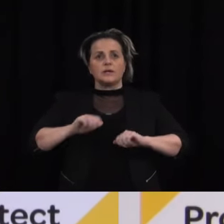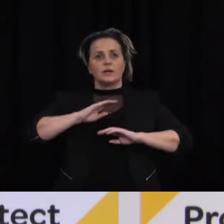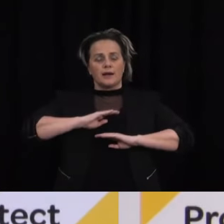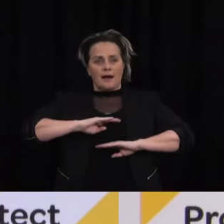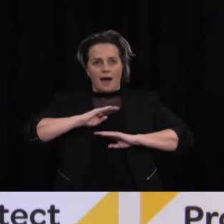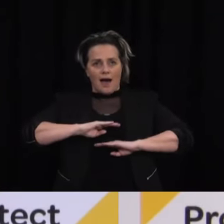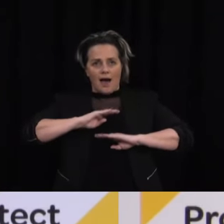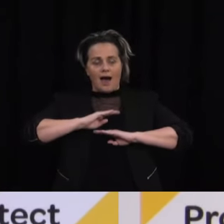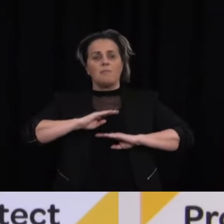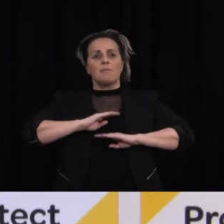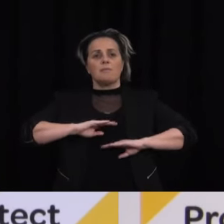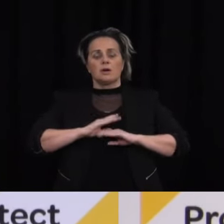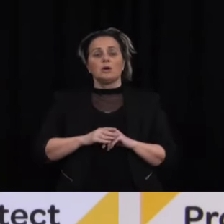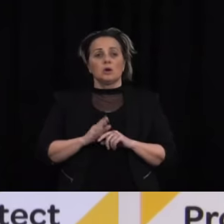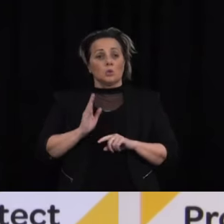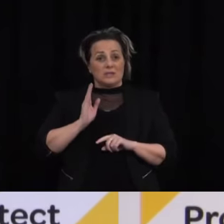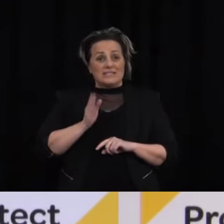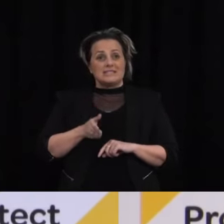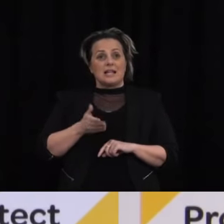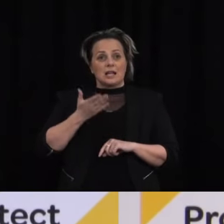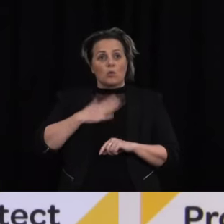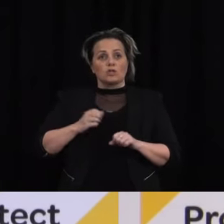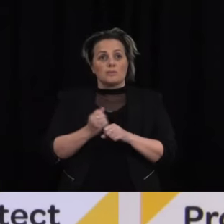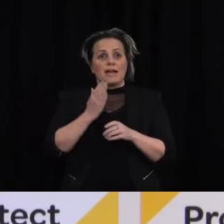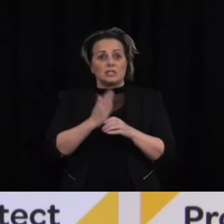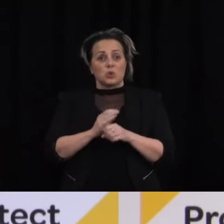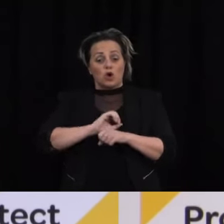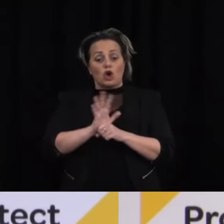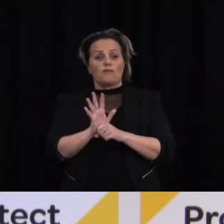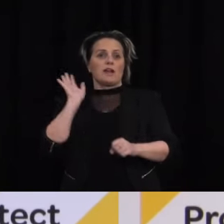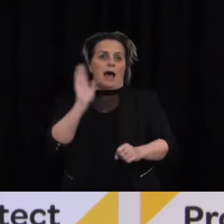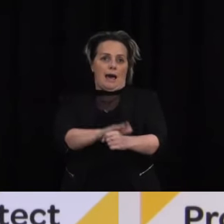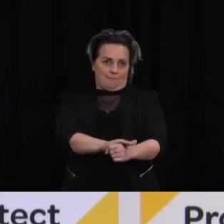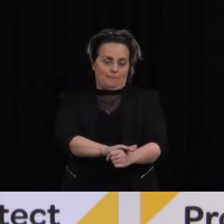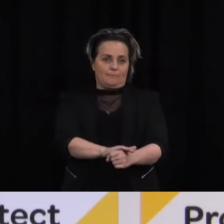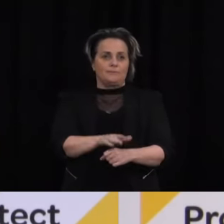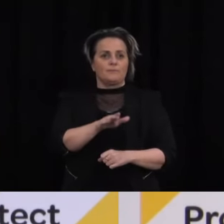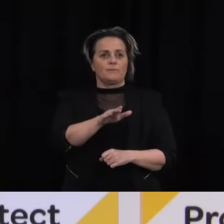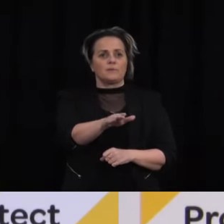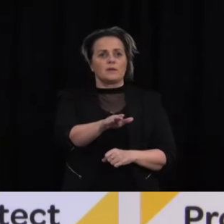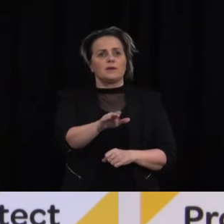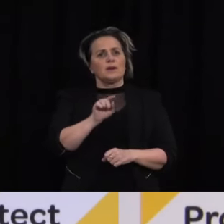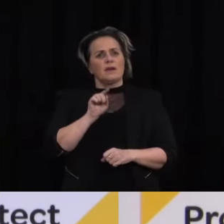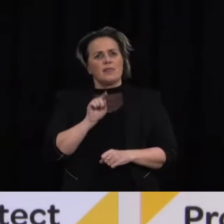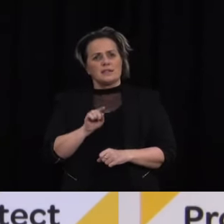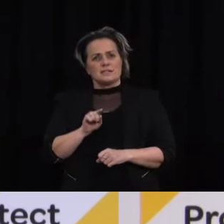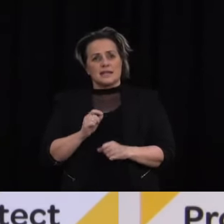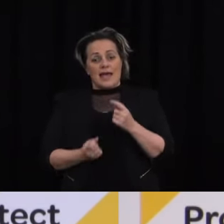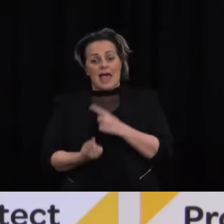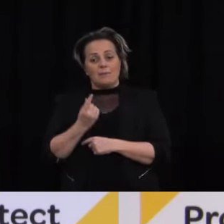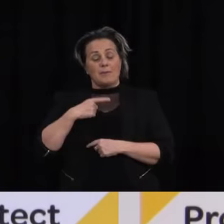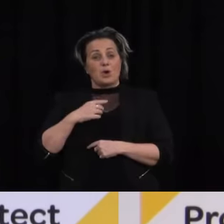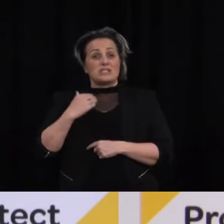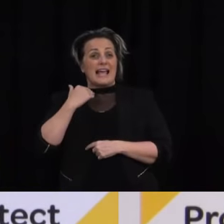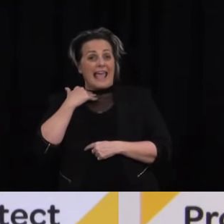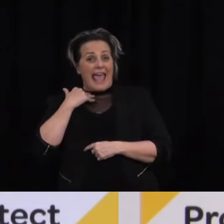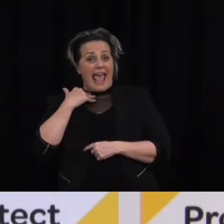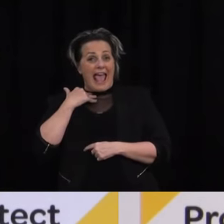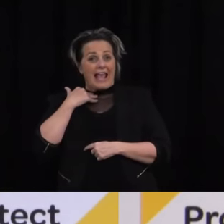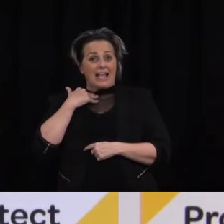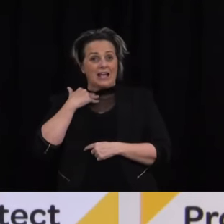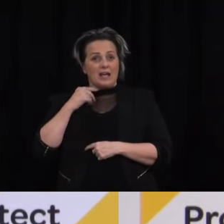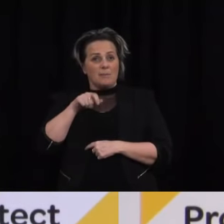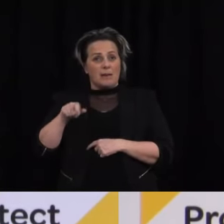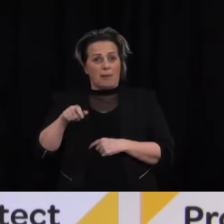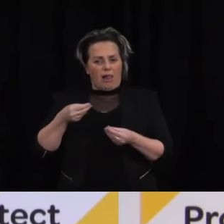COVID-19 we're still aiming to run this into the ground. Is the result of a gang cluster? I'll ask the Director-General if he wanted